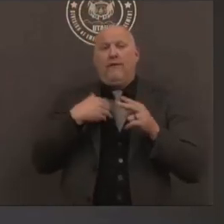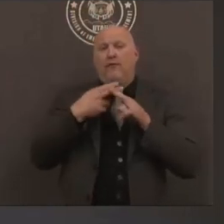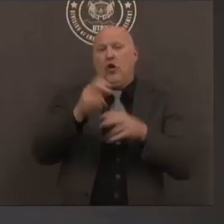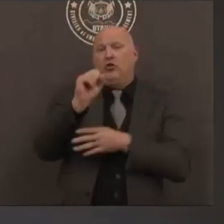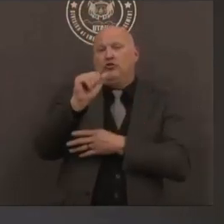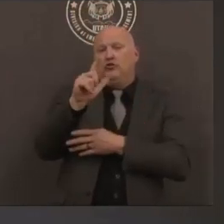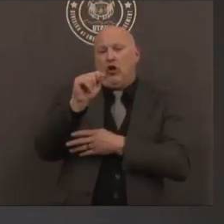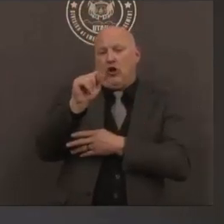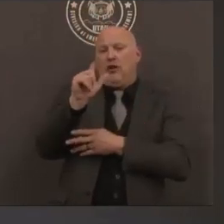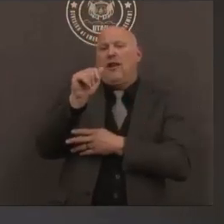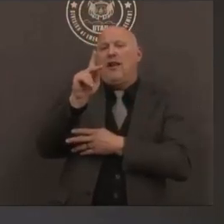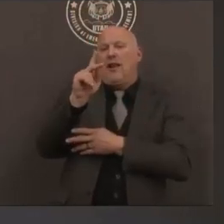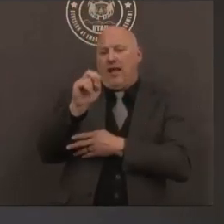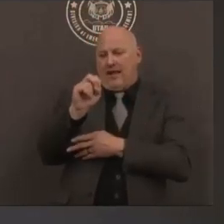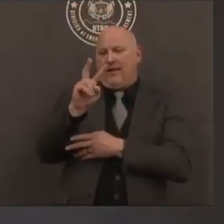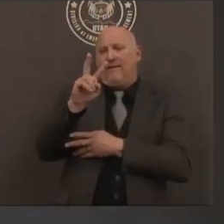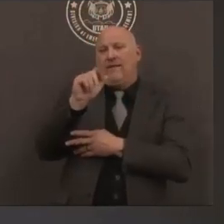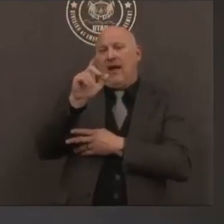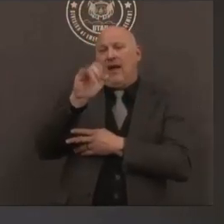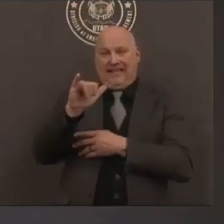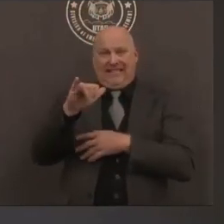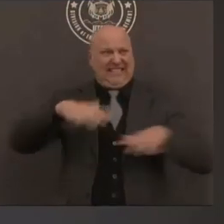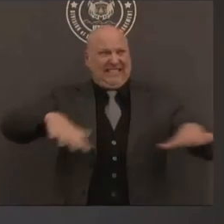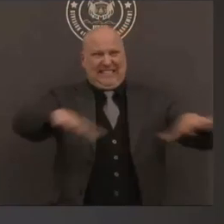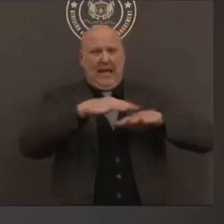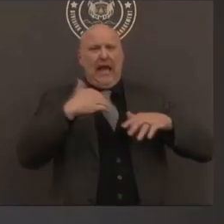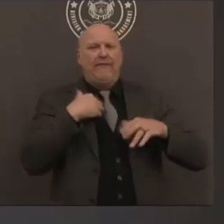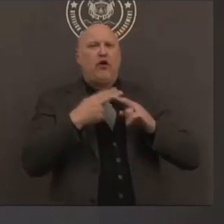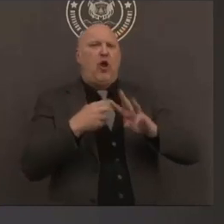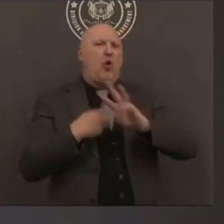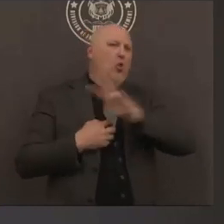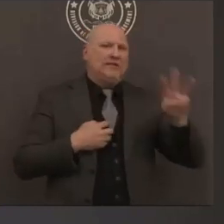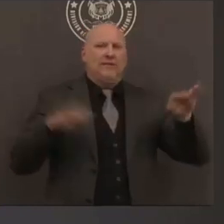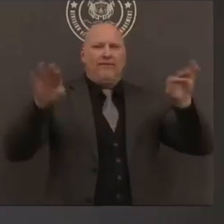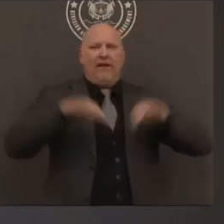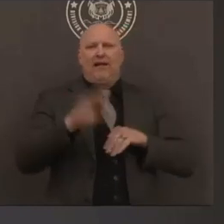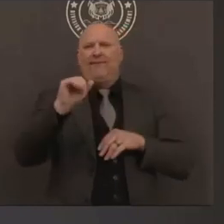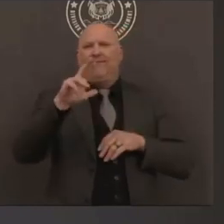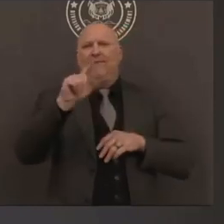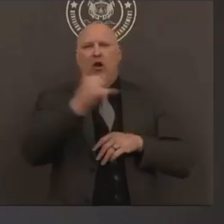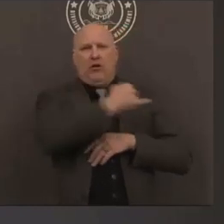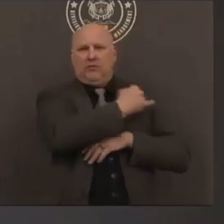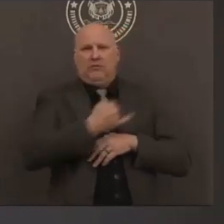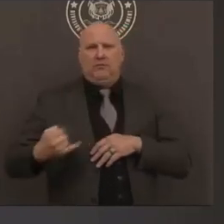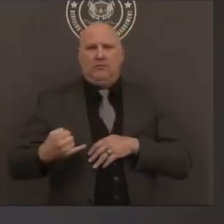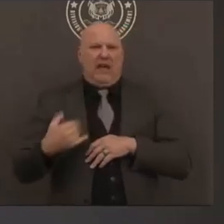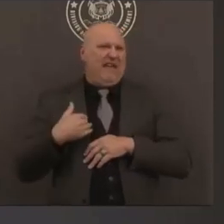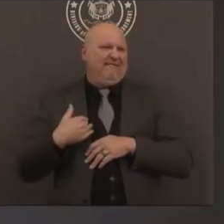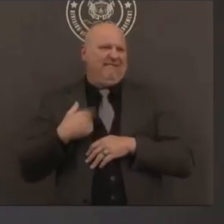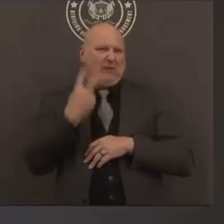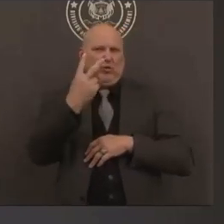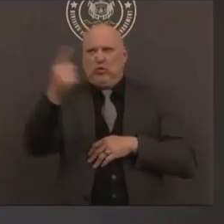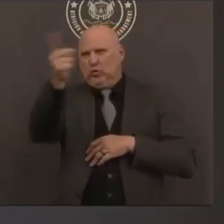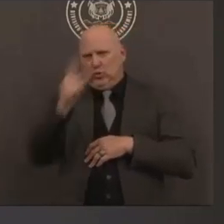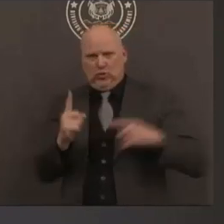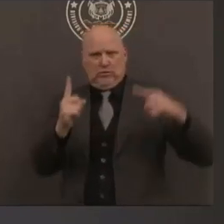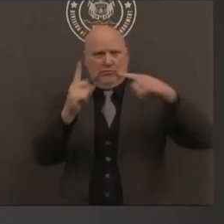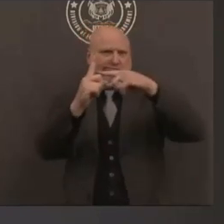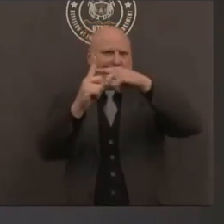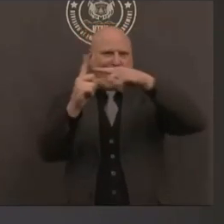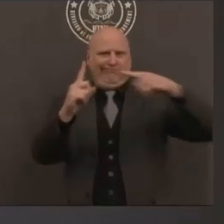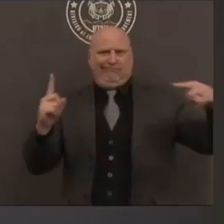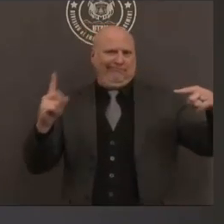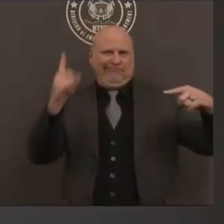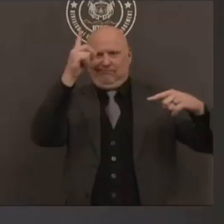valley fault zone which also exists and um and these earthquakes are are occurring in a in an area that's very close